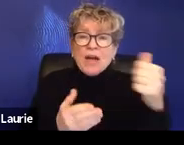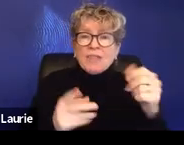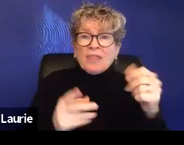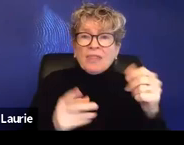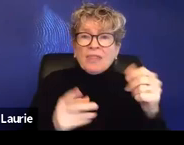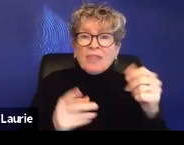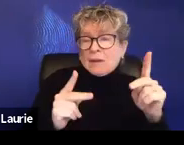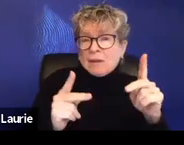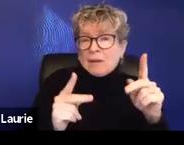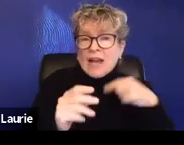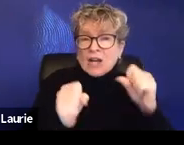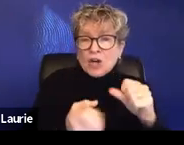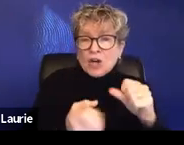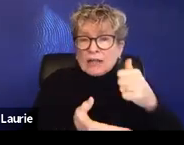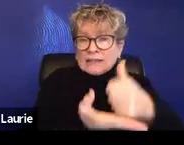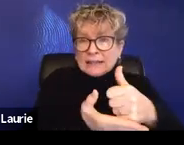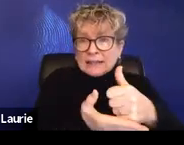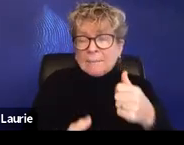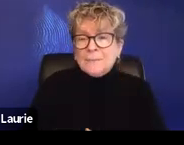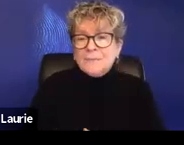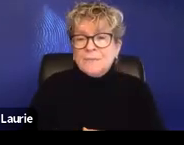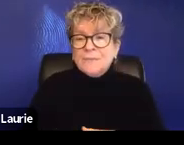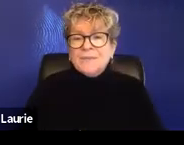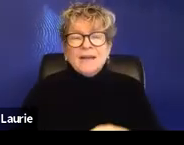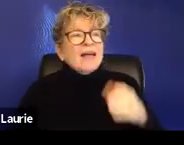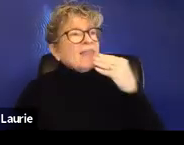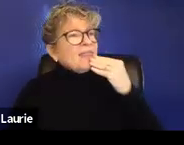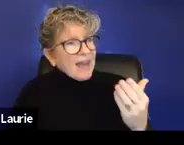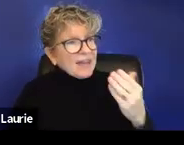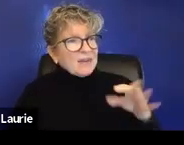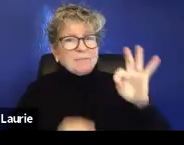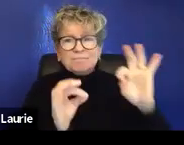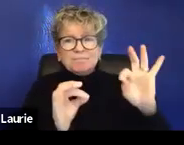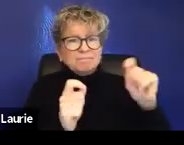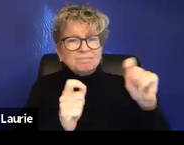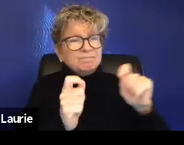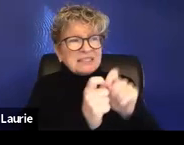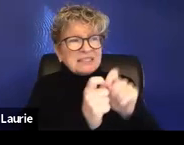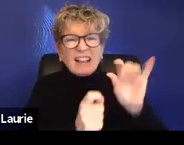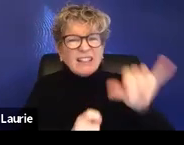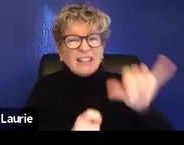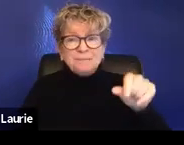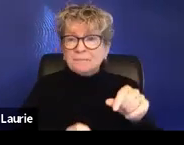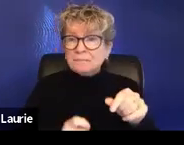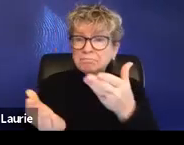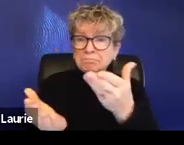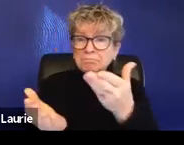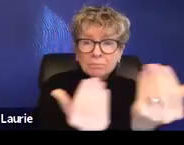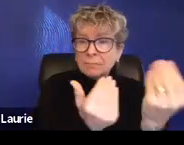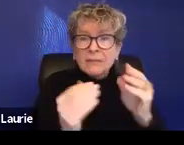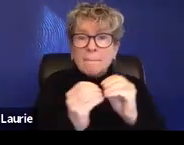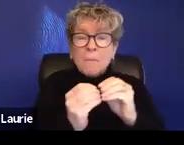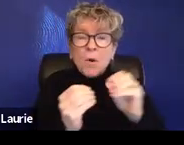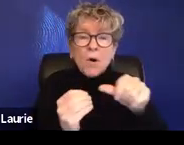you, Deidre. Exactly. Any other thoughts on the benefit of being holistic